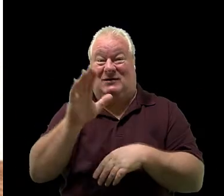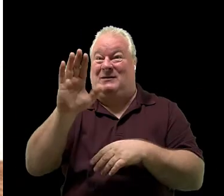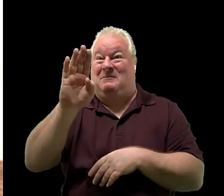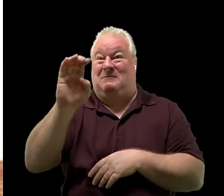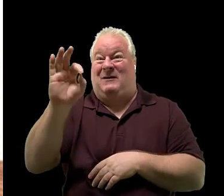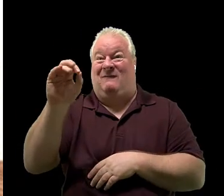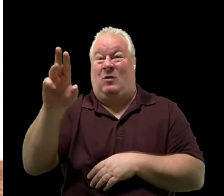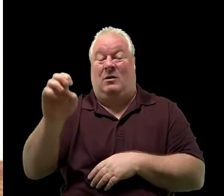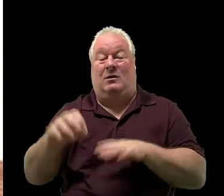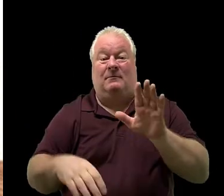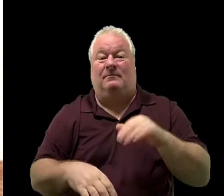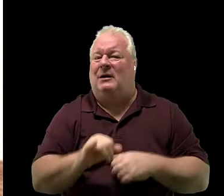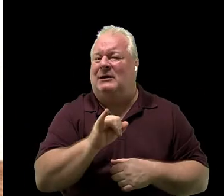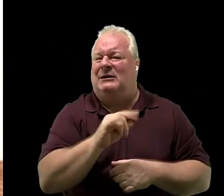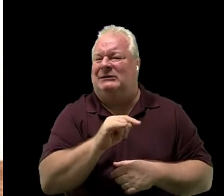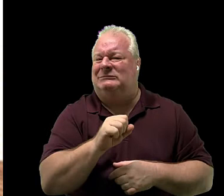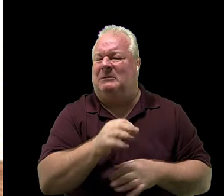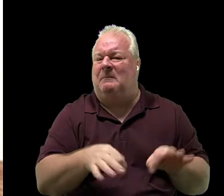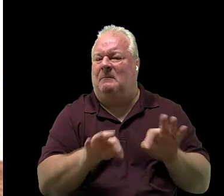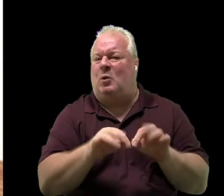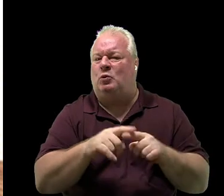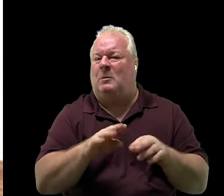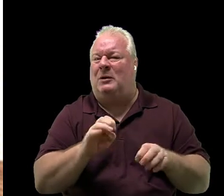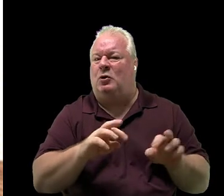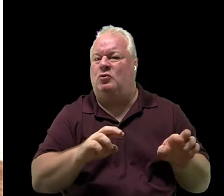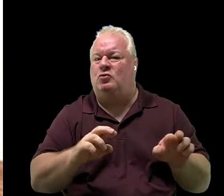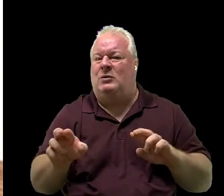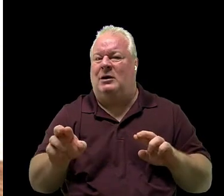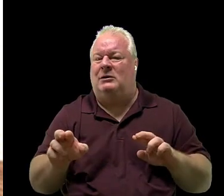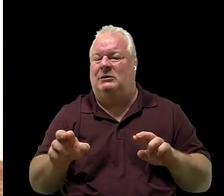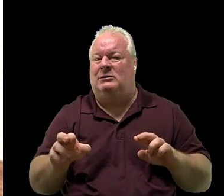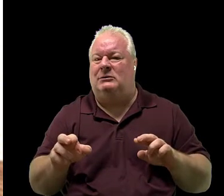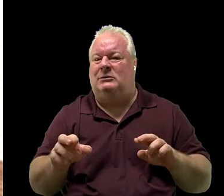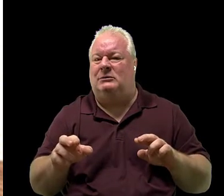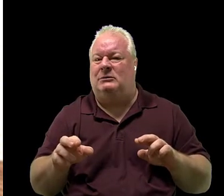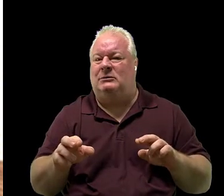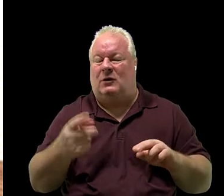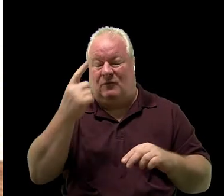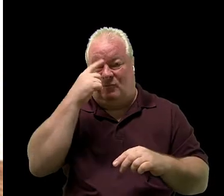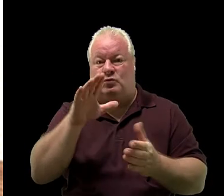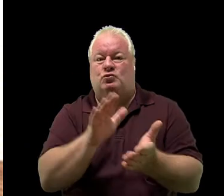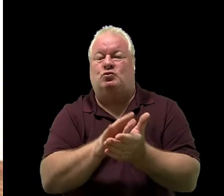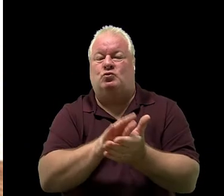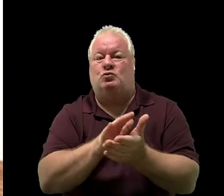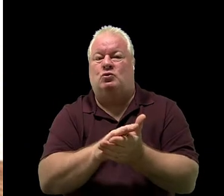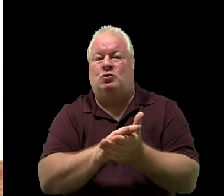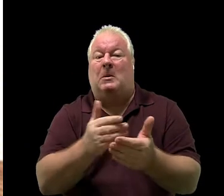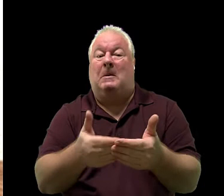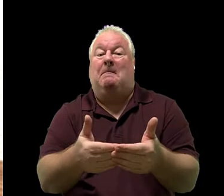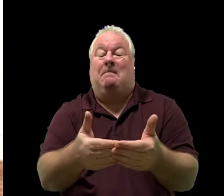of the day before. It's important to be ready for school